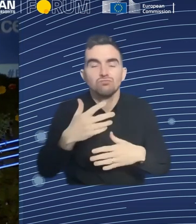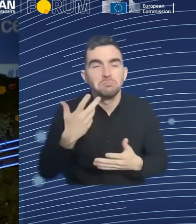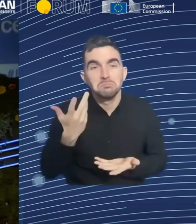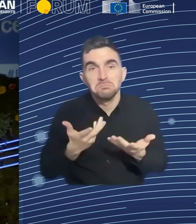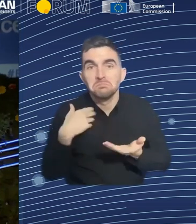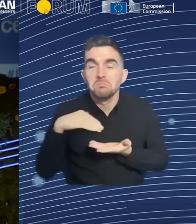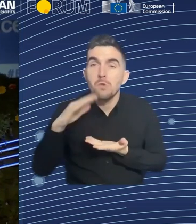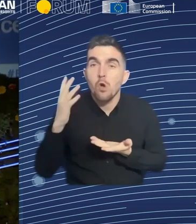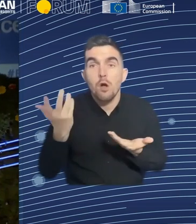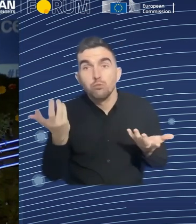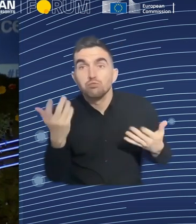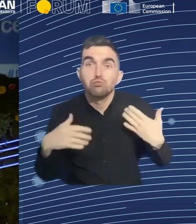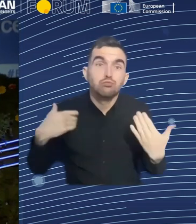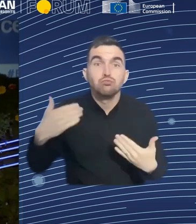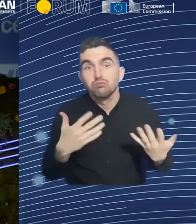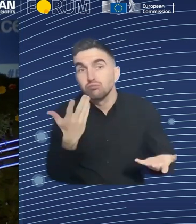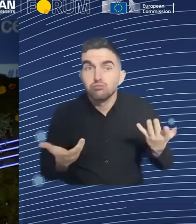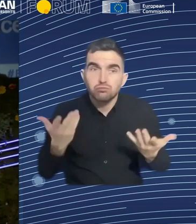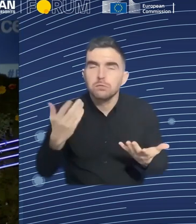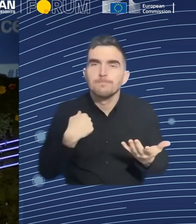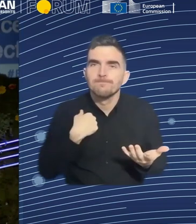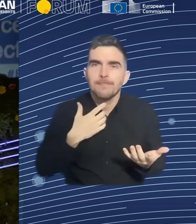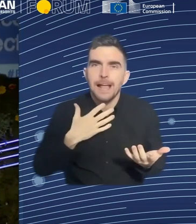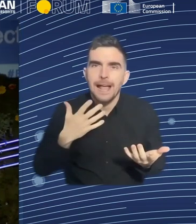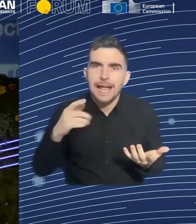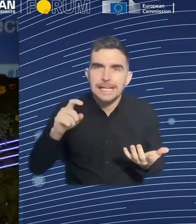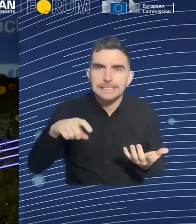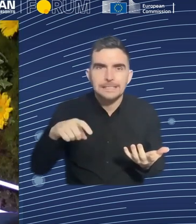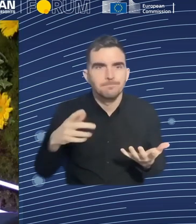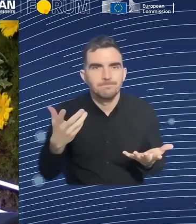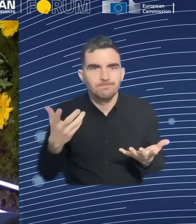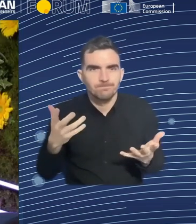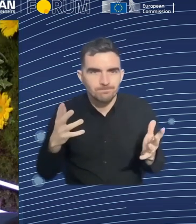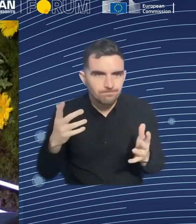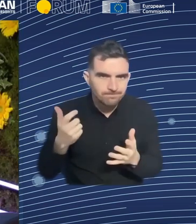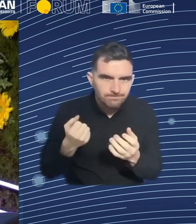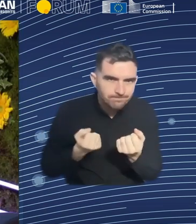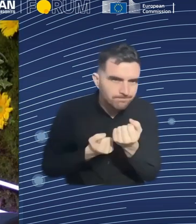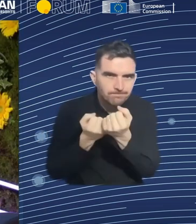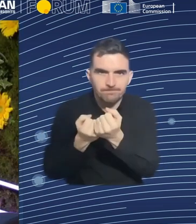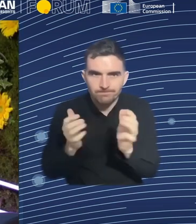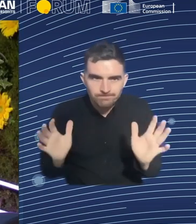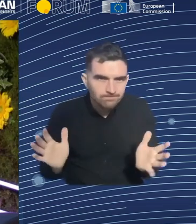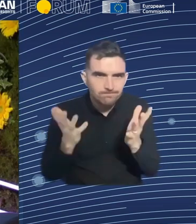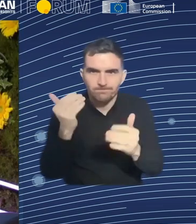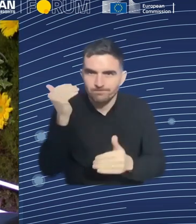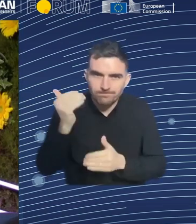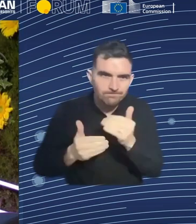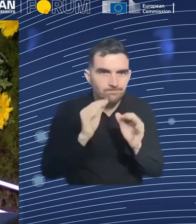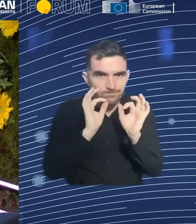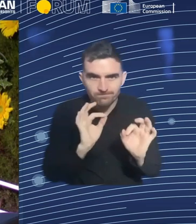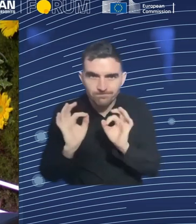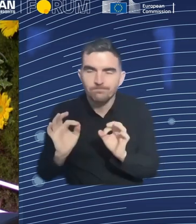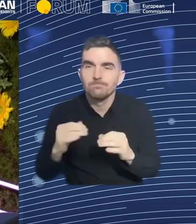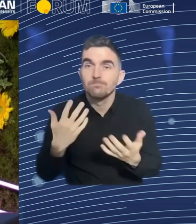we're moving in the right direction. You want to comment? Yeah. I was thinking about me as a more citizen